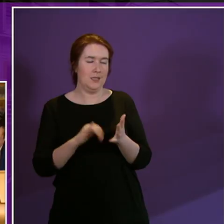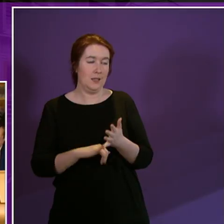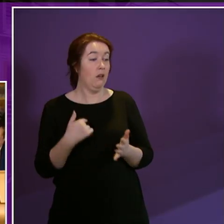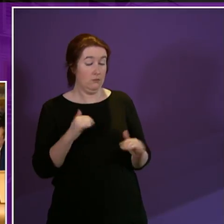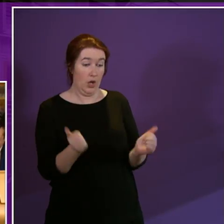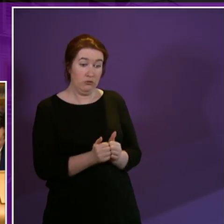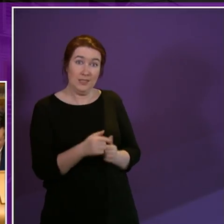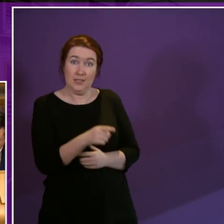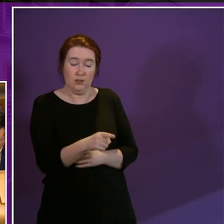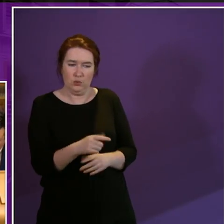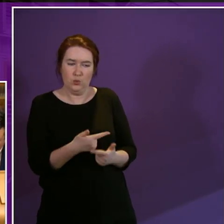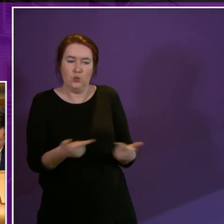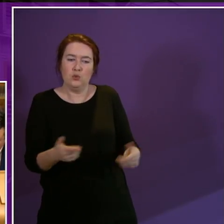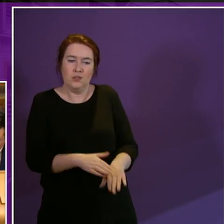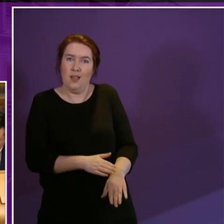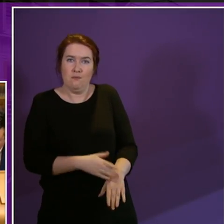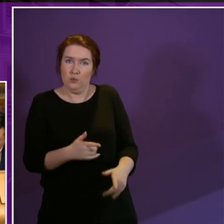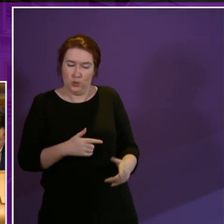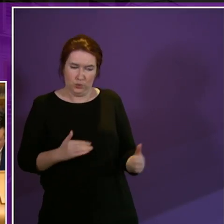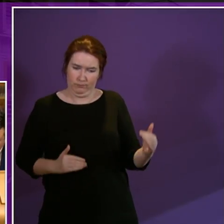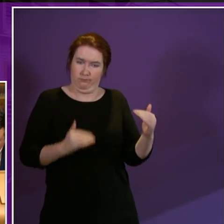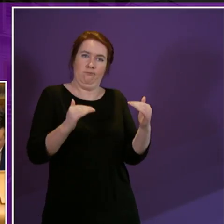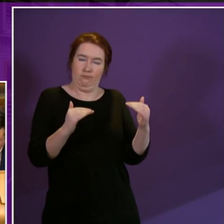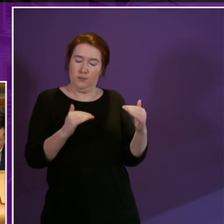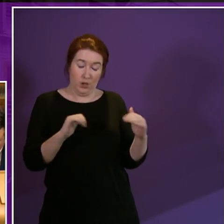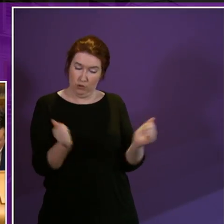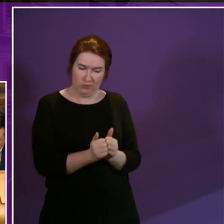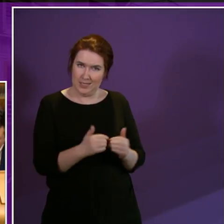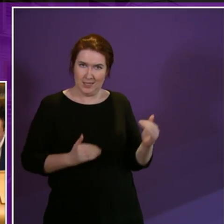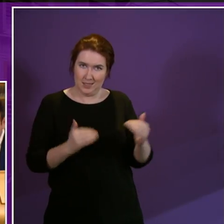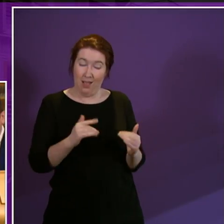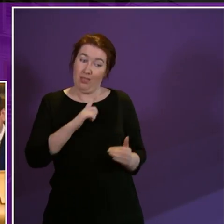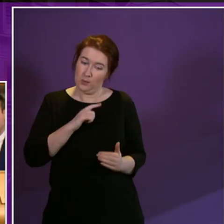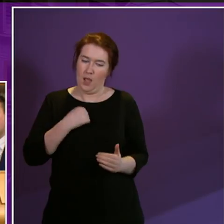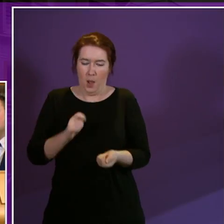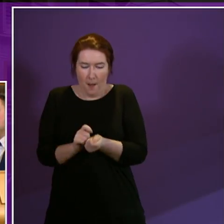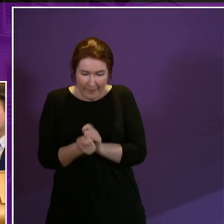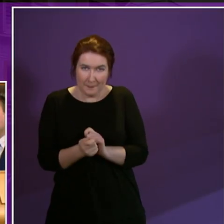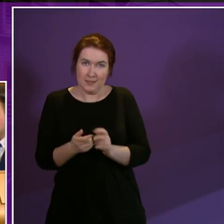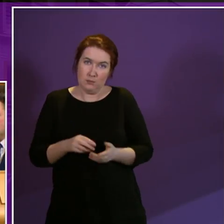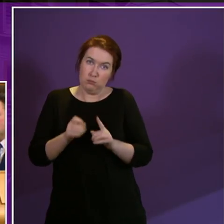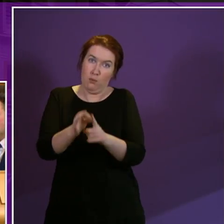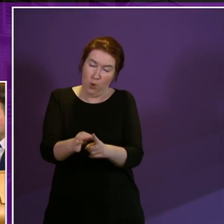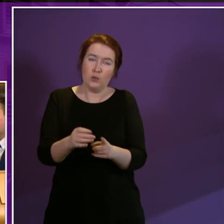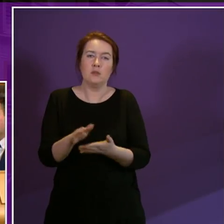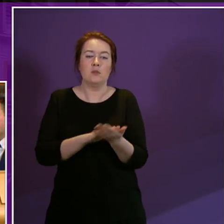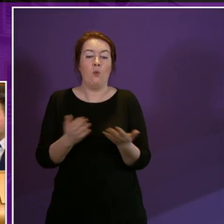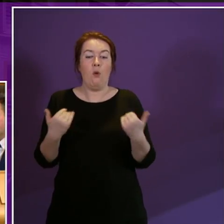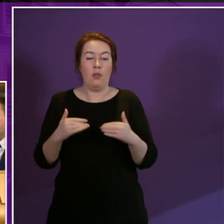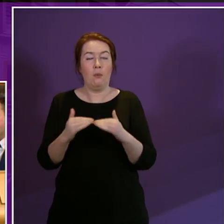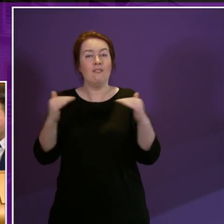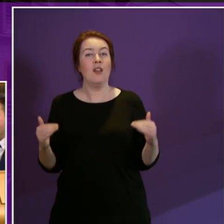taking too long to close the disability employment gap, and that is why our amendment welcomes not only the Scottish Government's Fairer